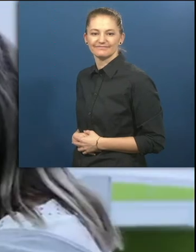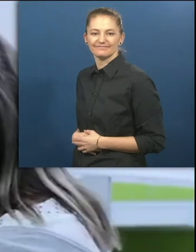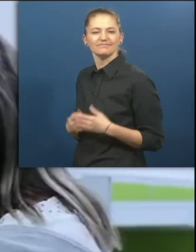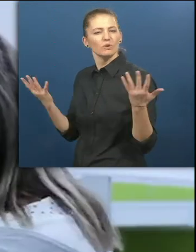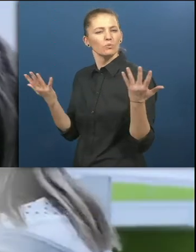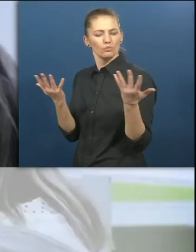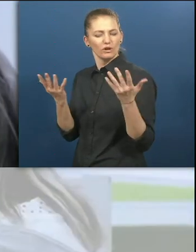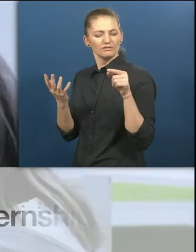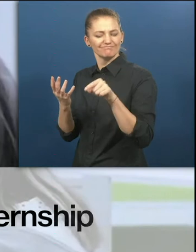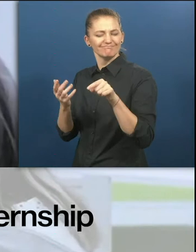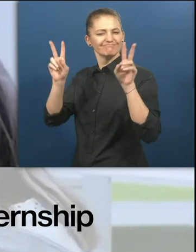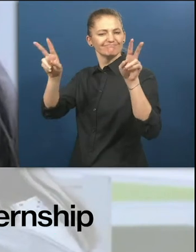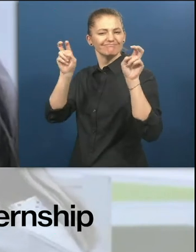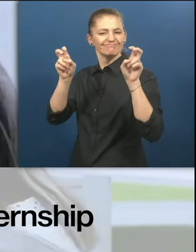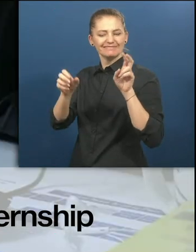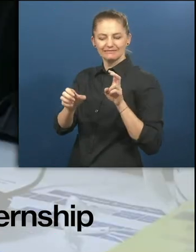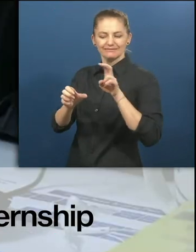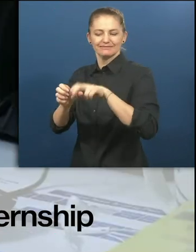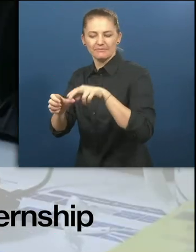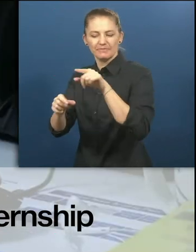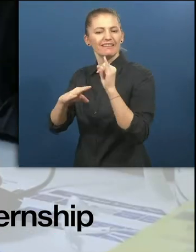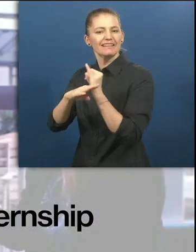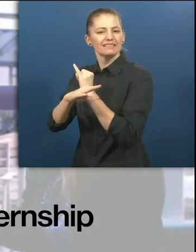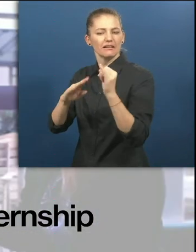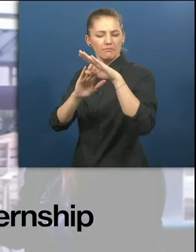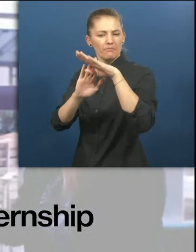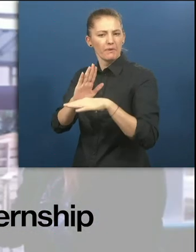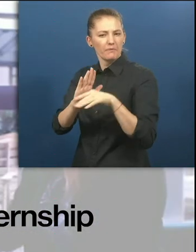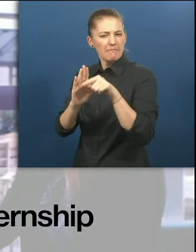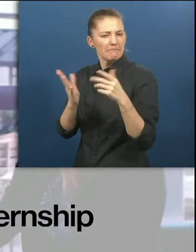What is Stepping Into Internship Program about?